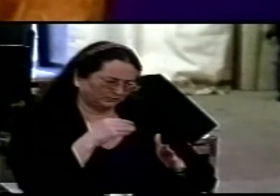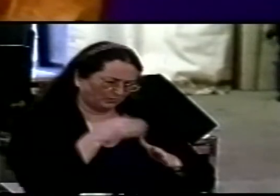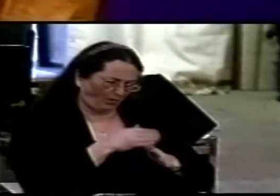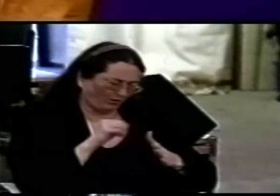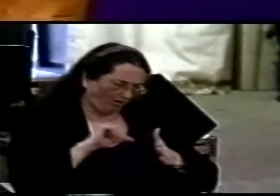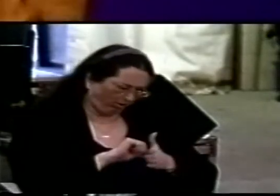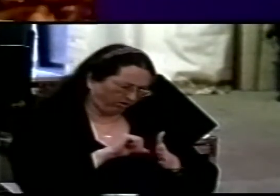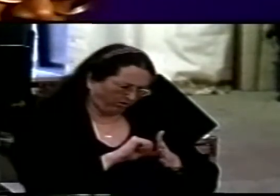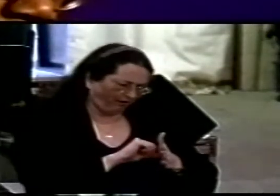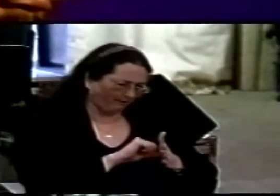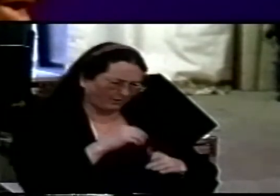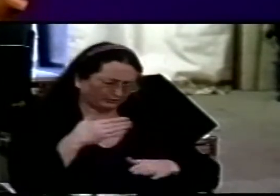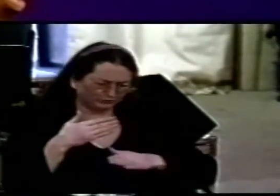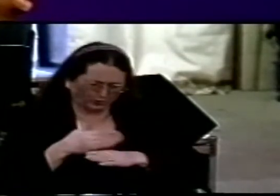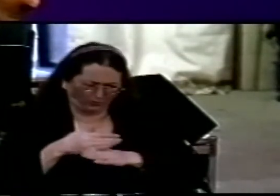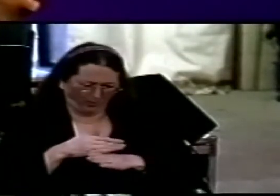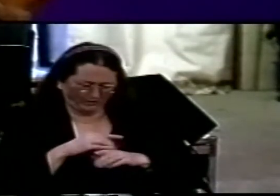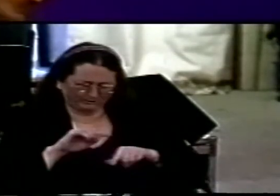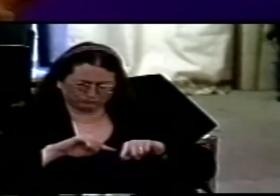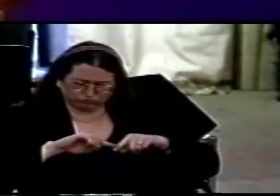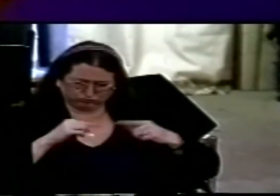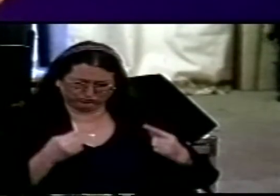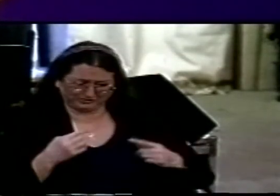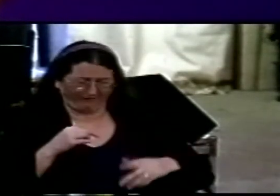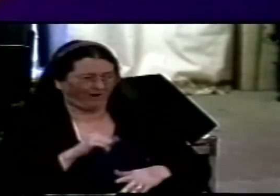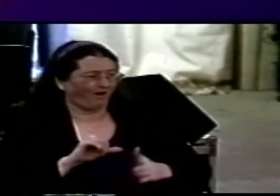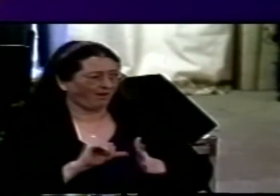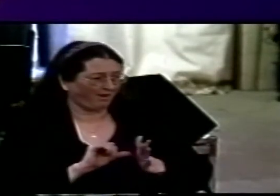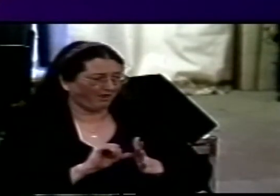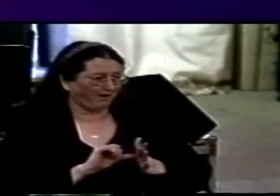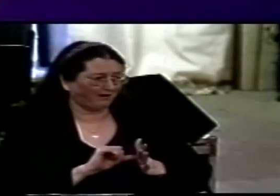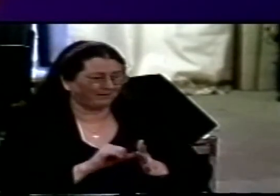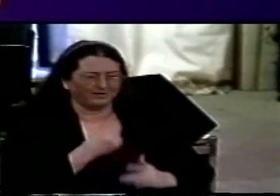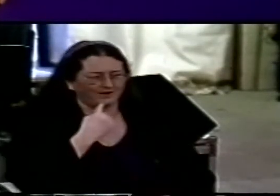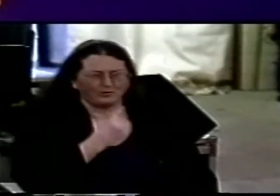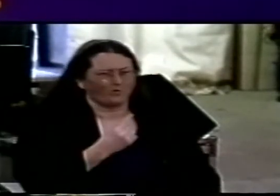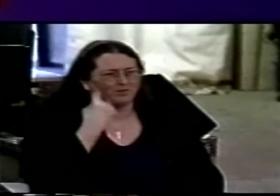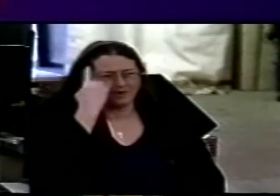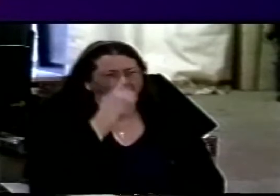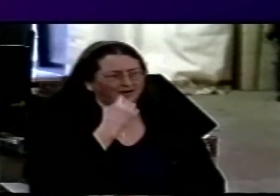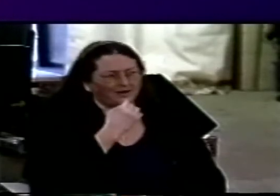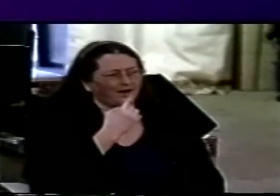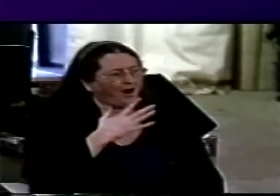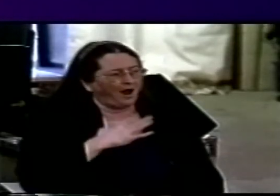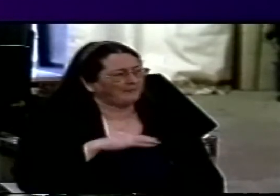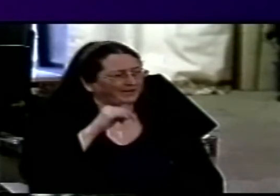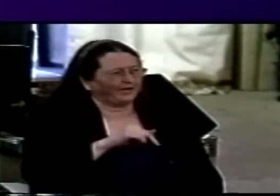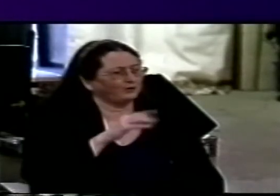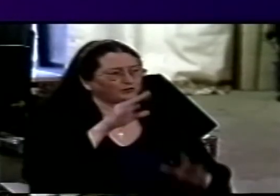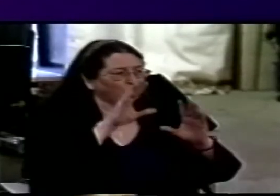talking to me no I don't think God has called me to stop evangelicals behaving badly